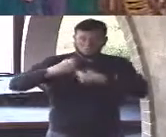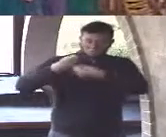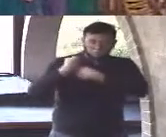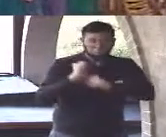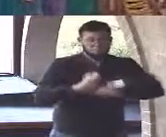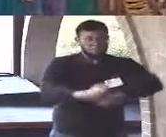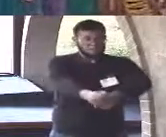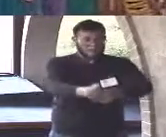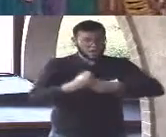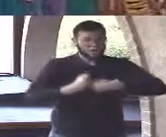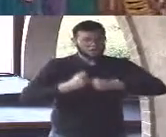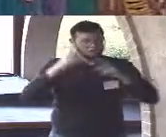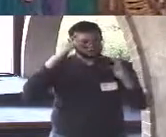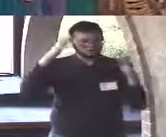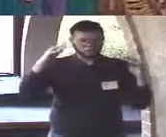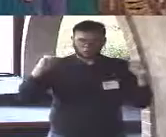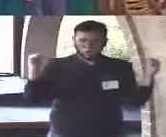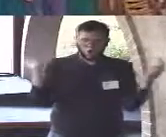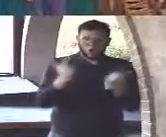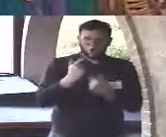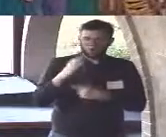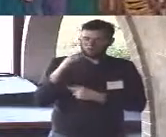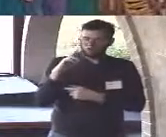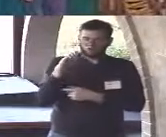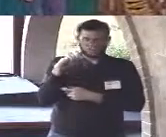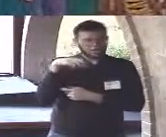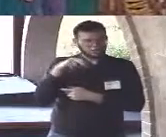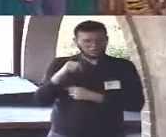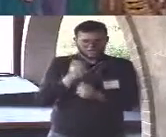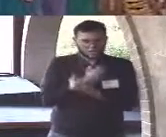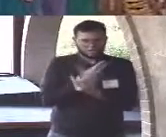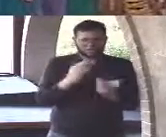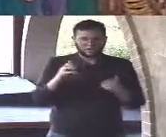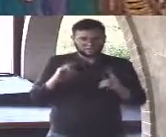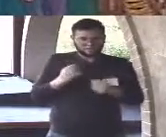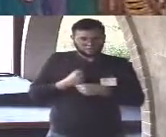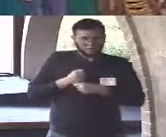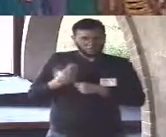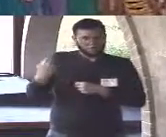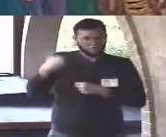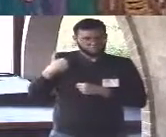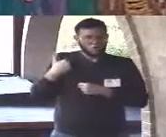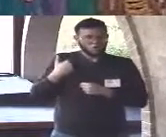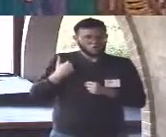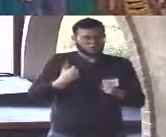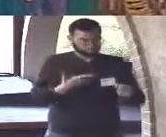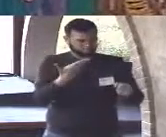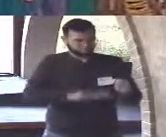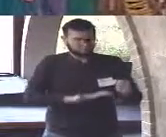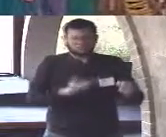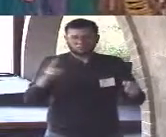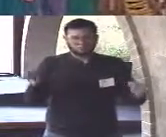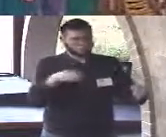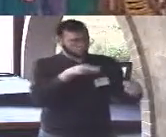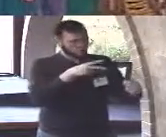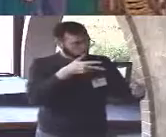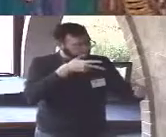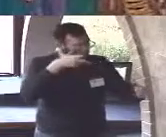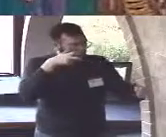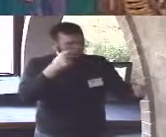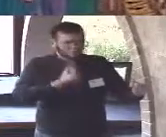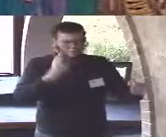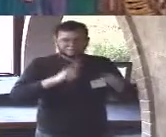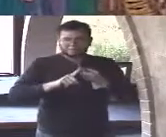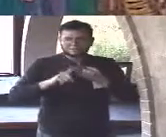all of creation can be and is interpreted and every one of us is reading that text